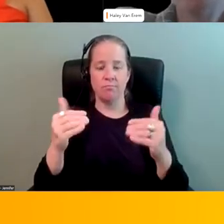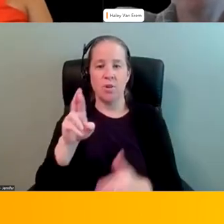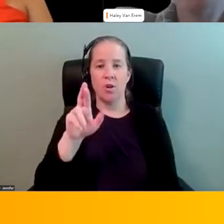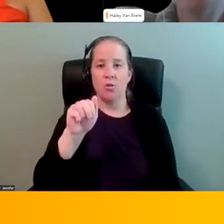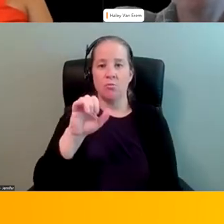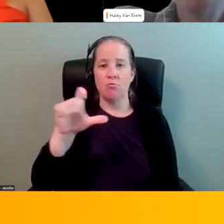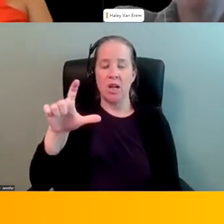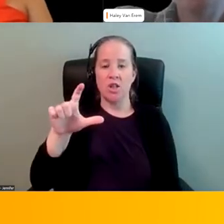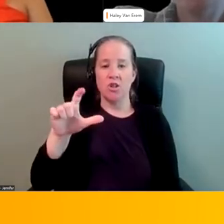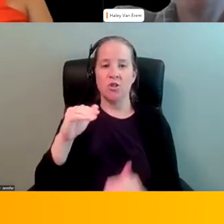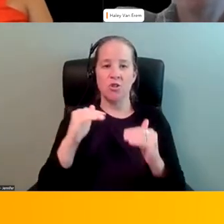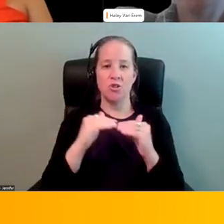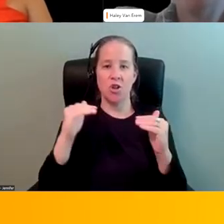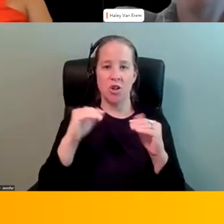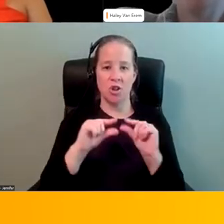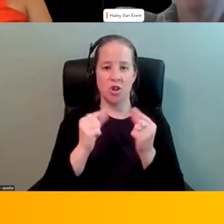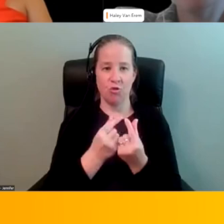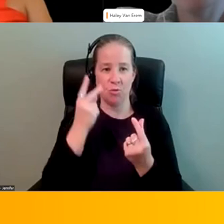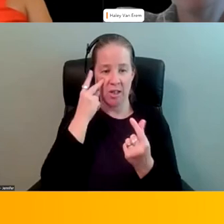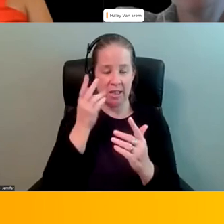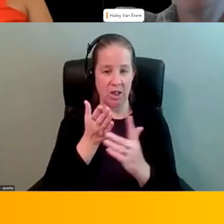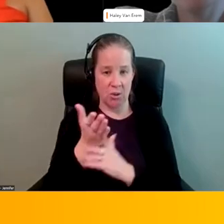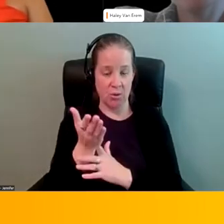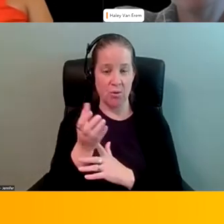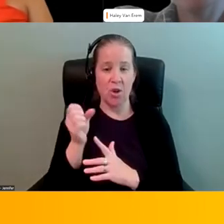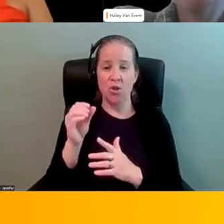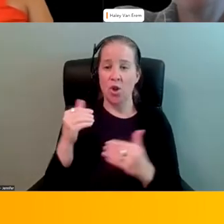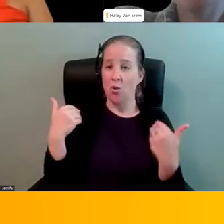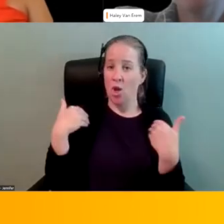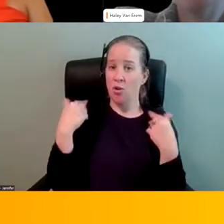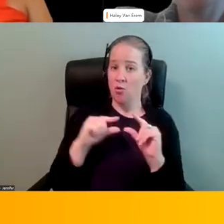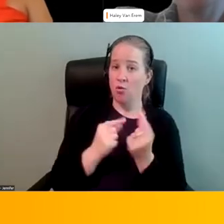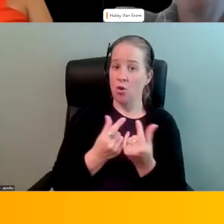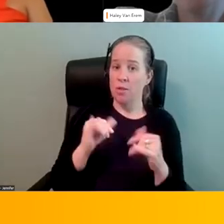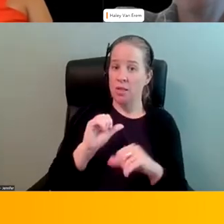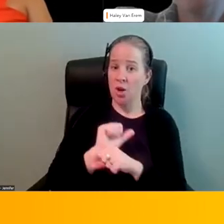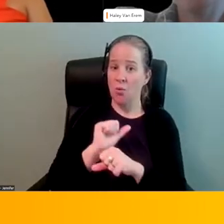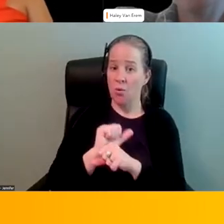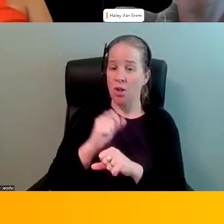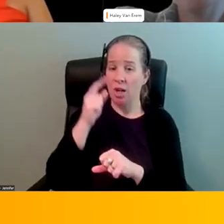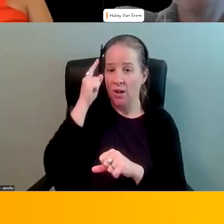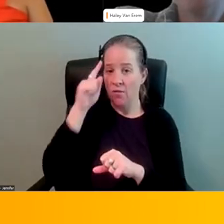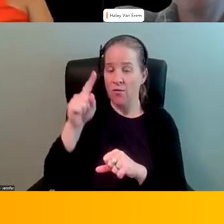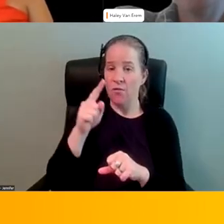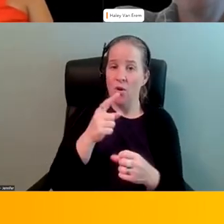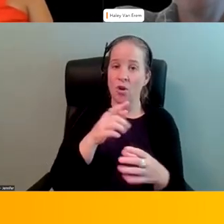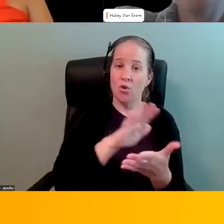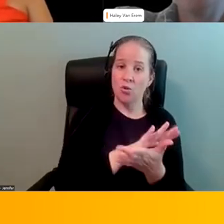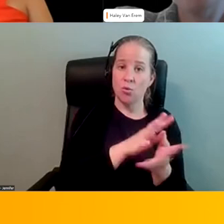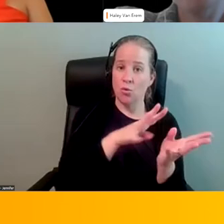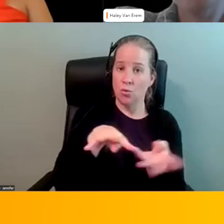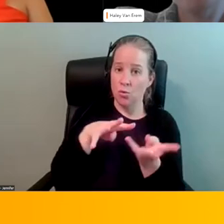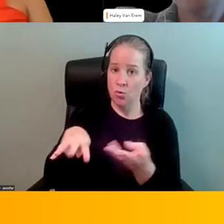group to see this through. And so even though as a youth group, we were still working on the school of the pipeline, my group members said, no, we're going